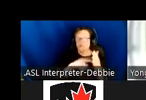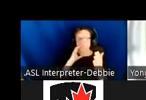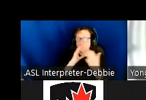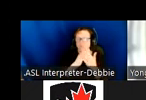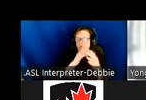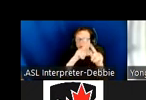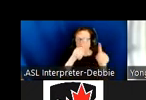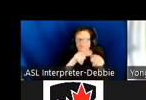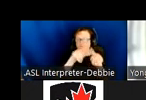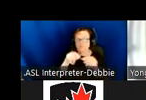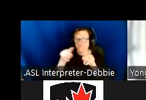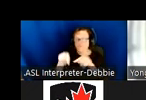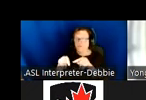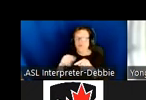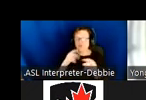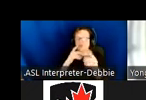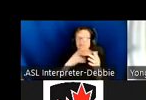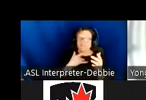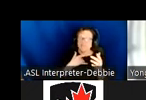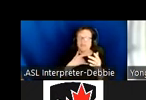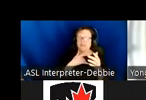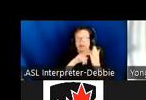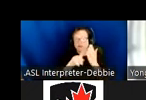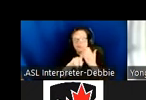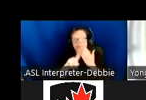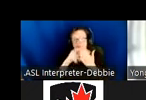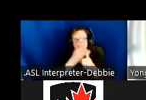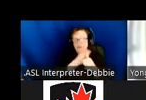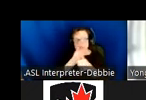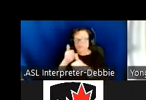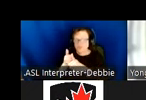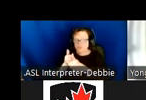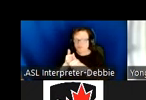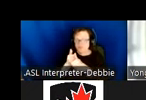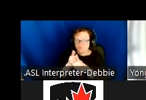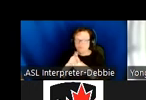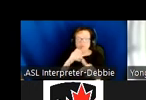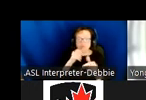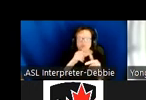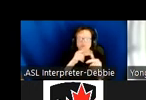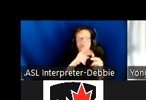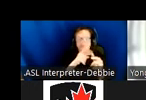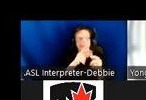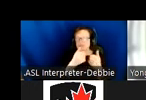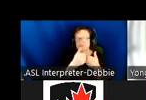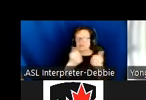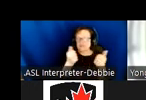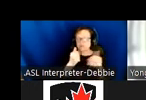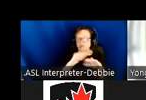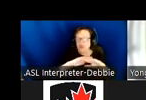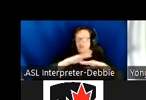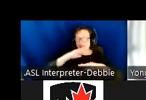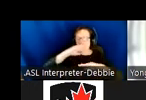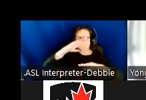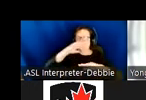the display, and you can feel and explore them. To increase intuitiveness, the segments and objects are separated into individual layers, letting